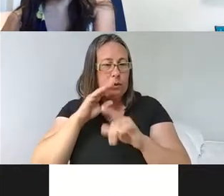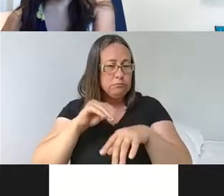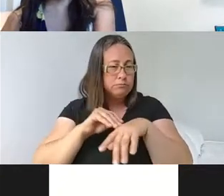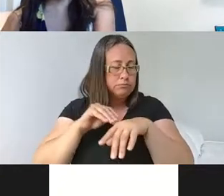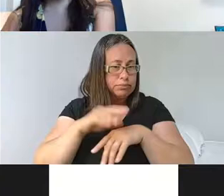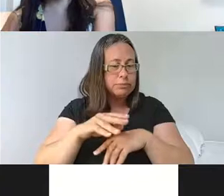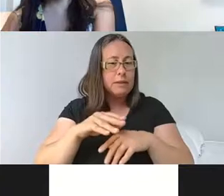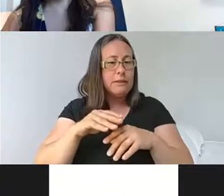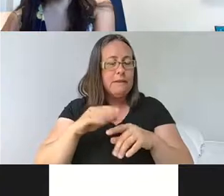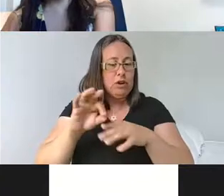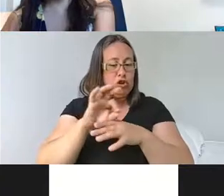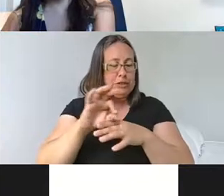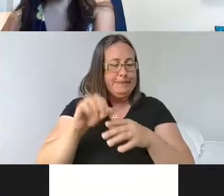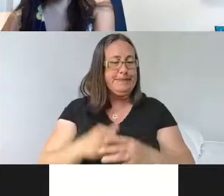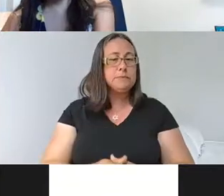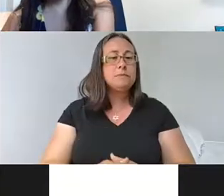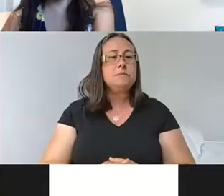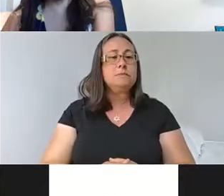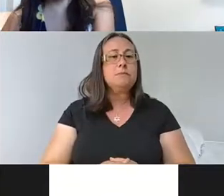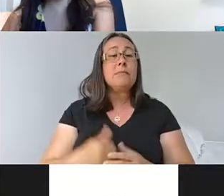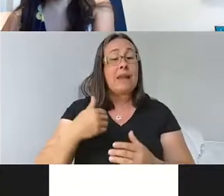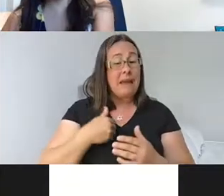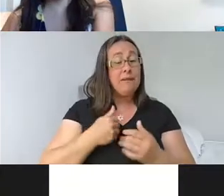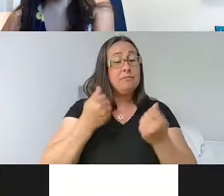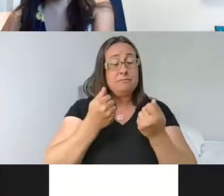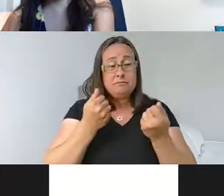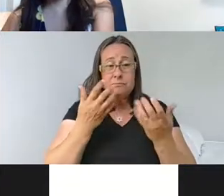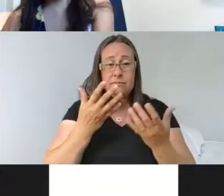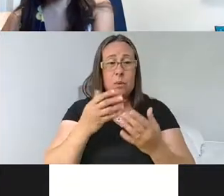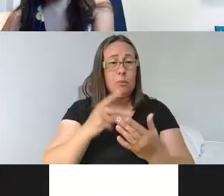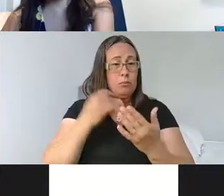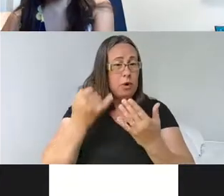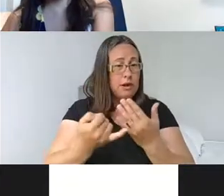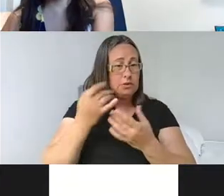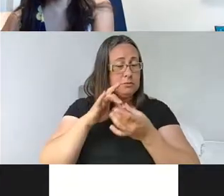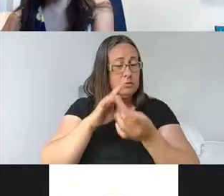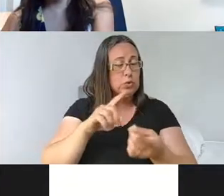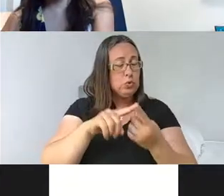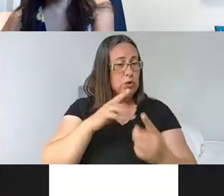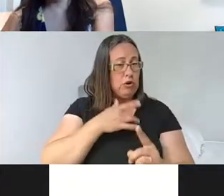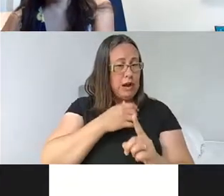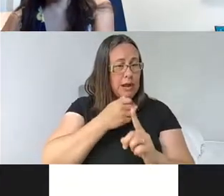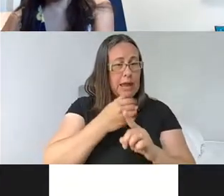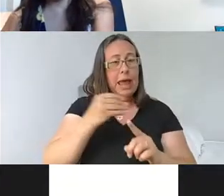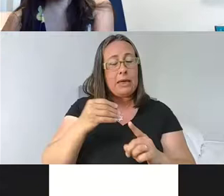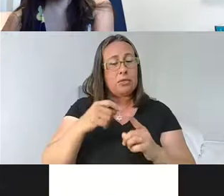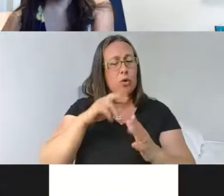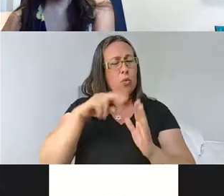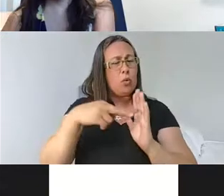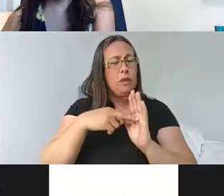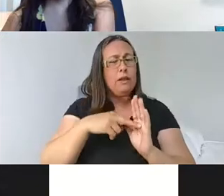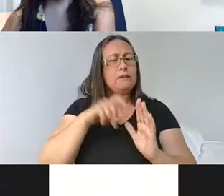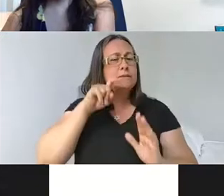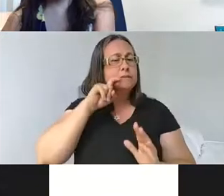Um, so we have quite a few projects in our lab looking at, at cardiac arrest and the role of sex hormones and LTP.